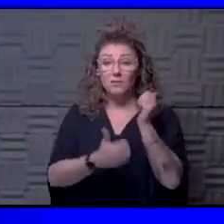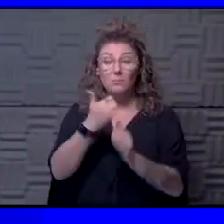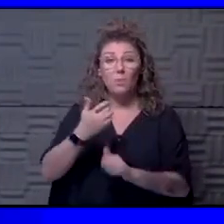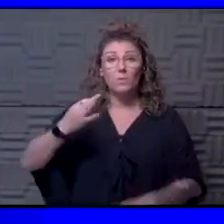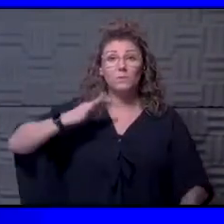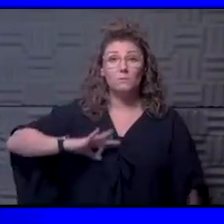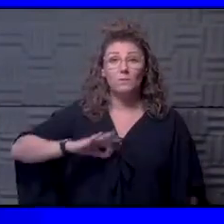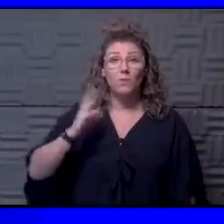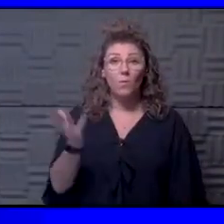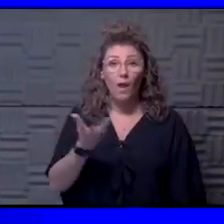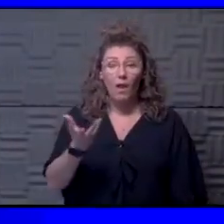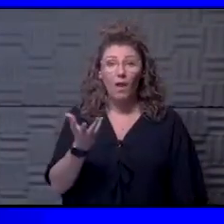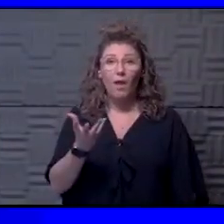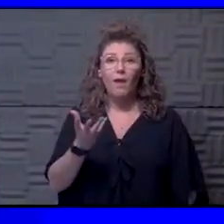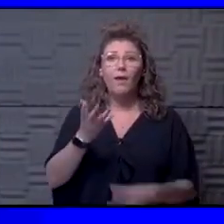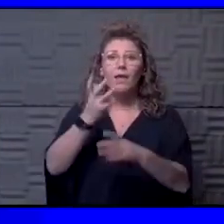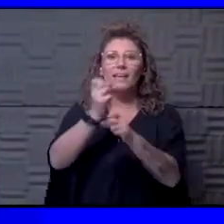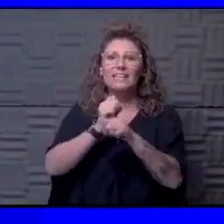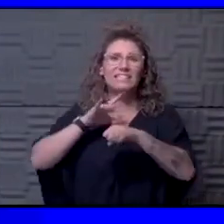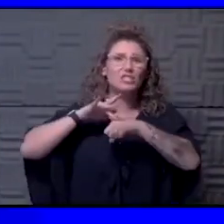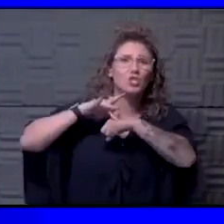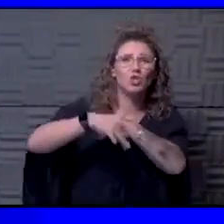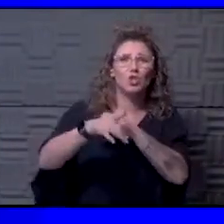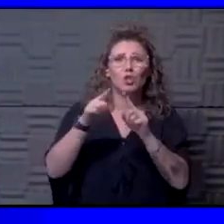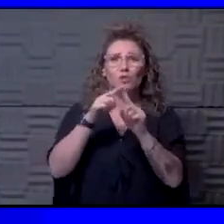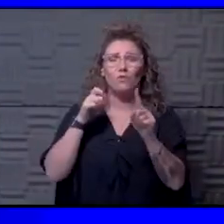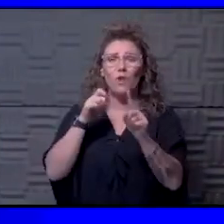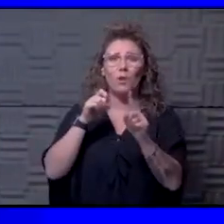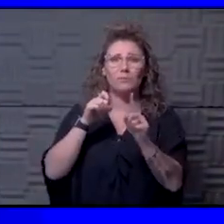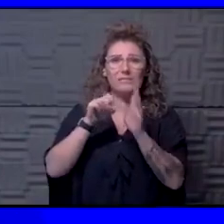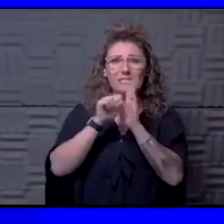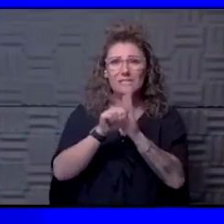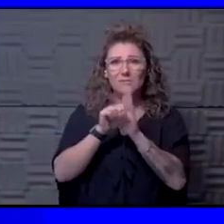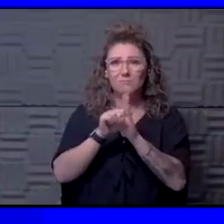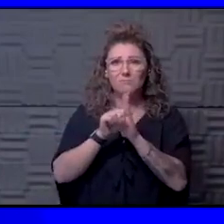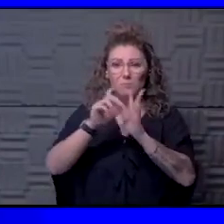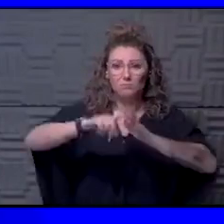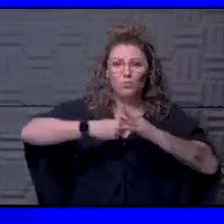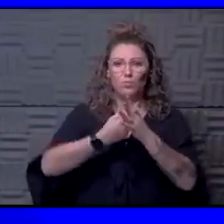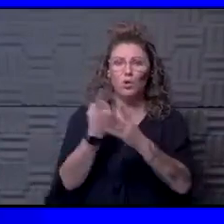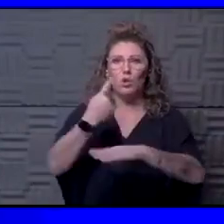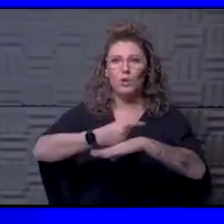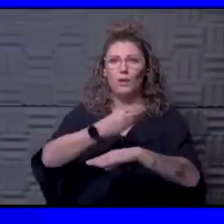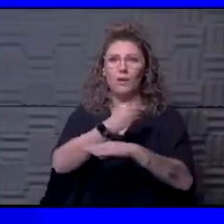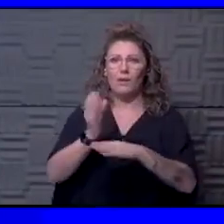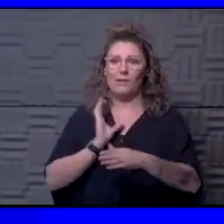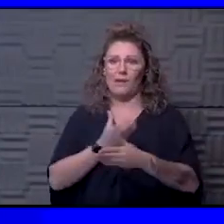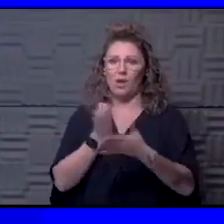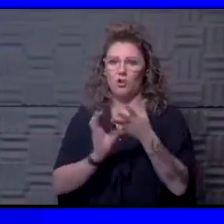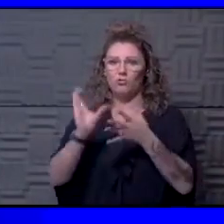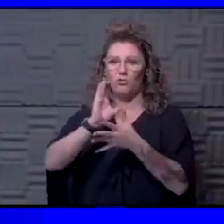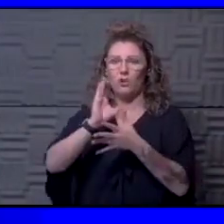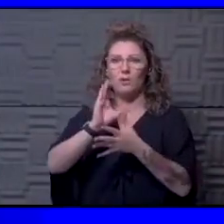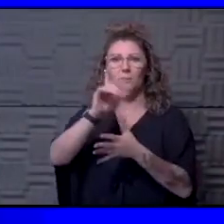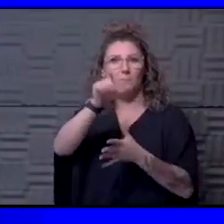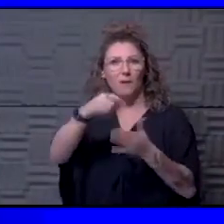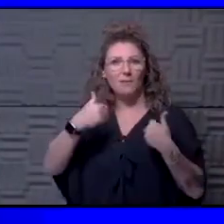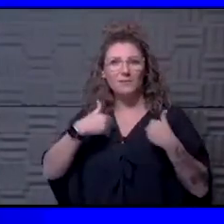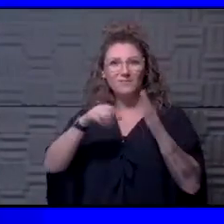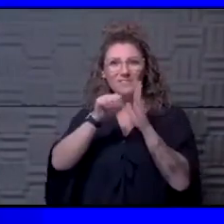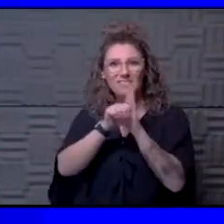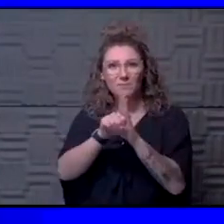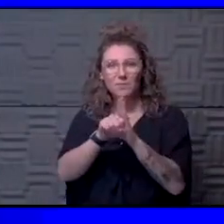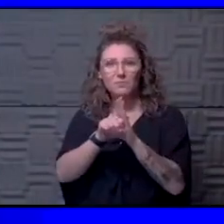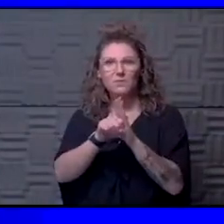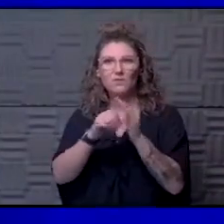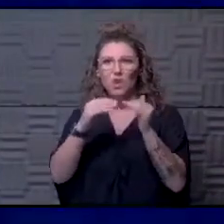benefit is getting in as early from the symptom onset date as possible. And certainly for our criteria, has to have symptoms. You